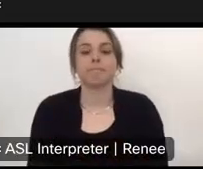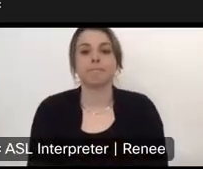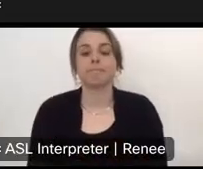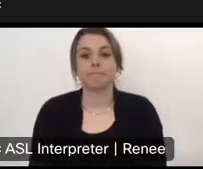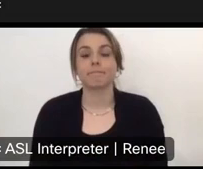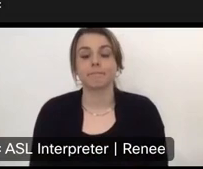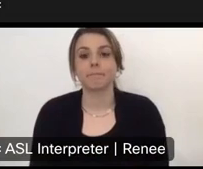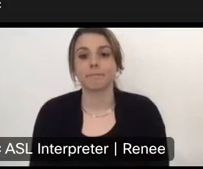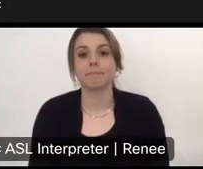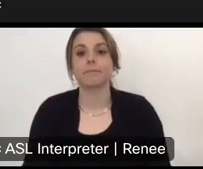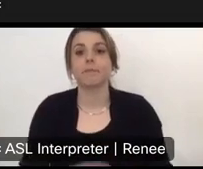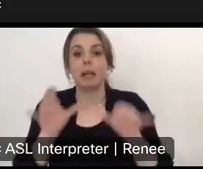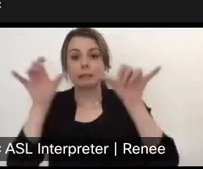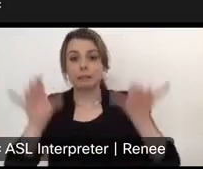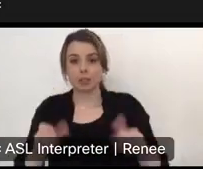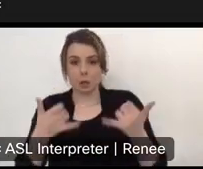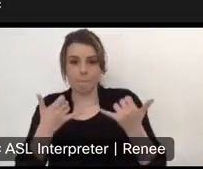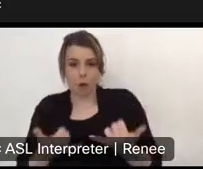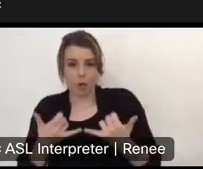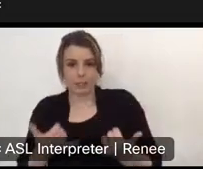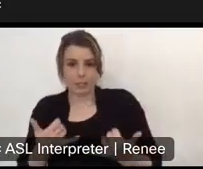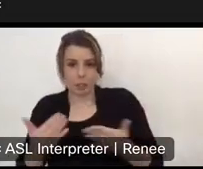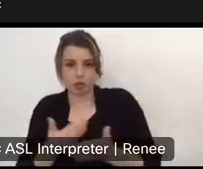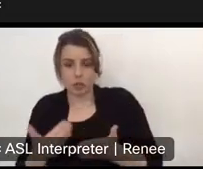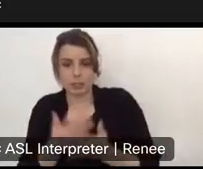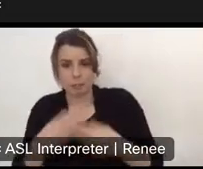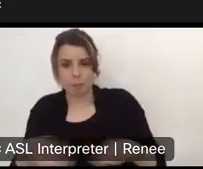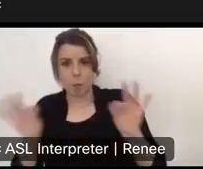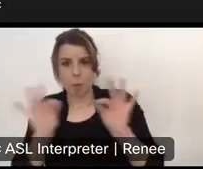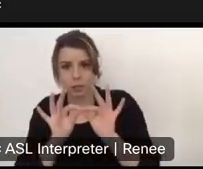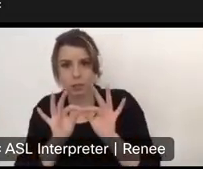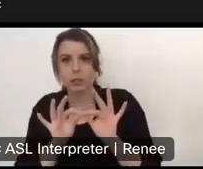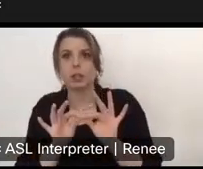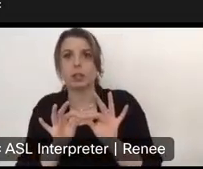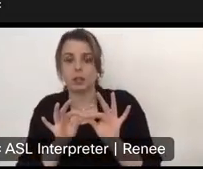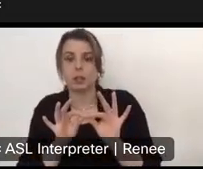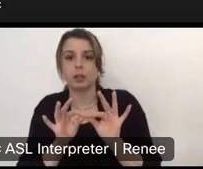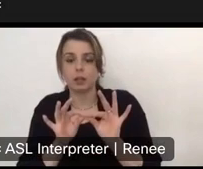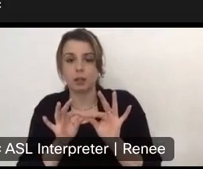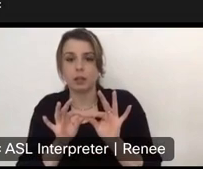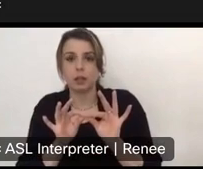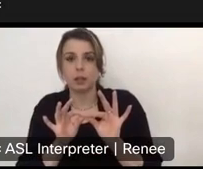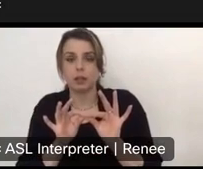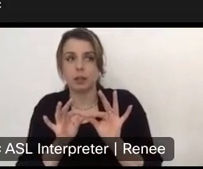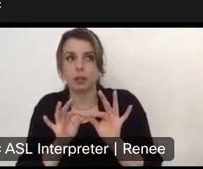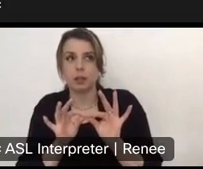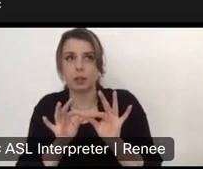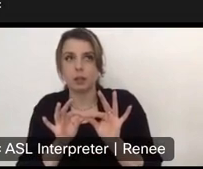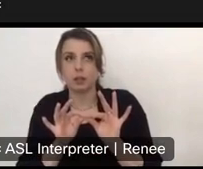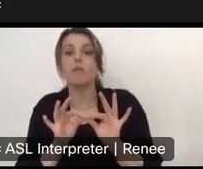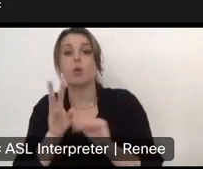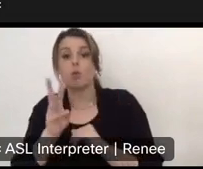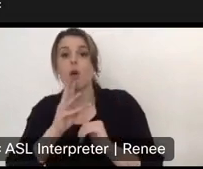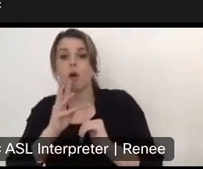Uh, system modernization is going to be important. What are the state parks plans for modernization? You'll mention maybe your sticker system for watercraft,